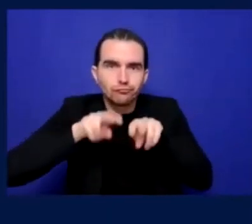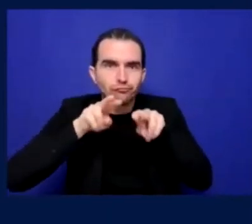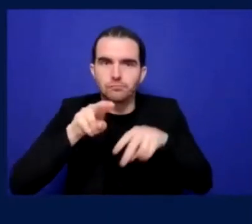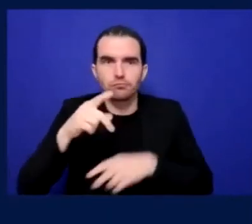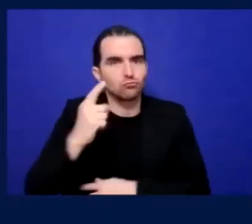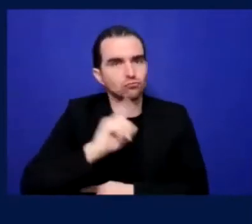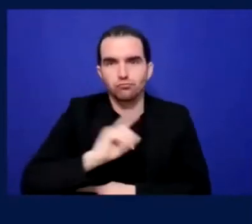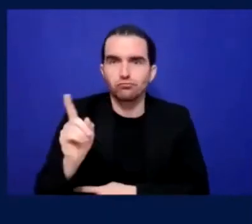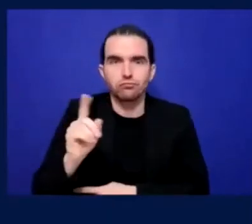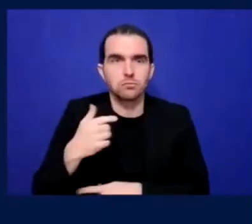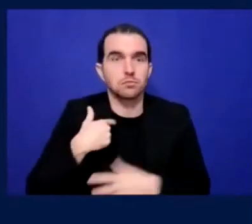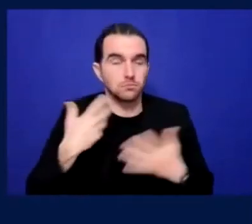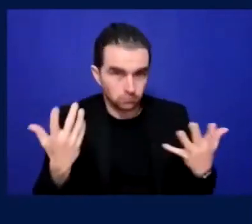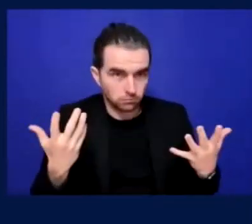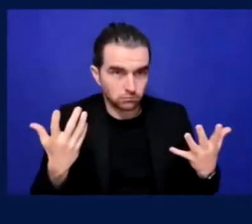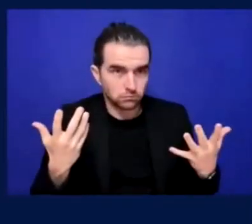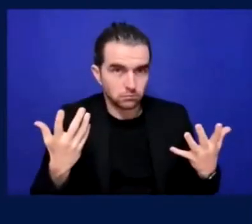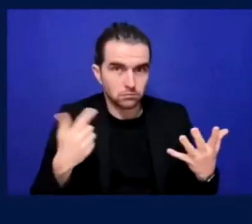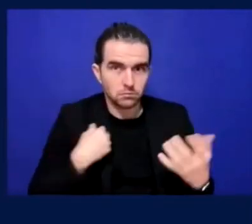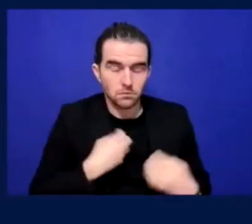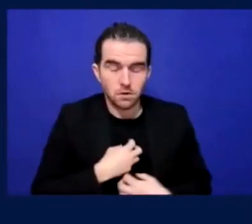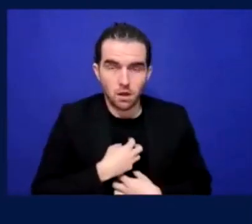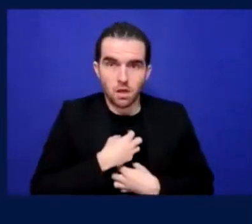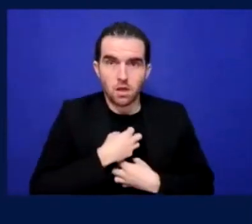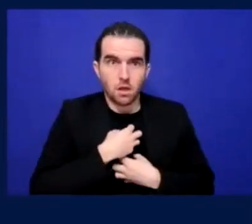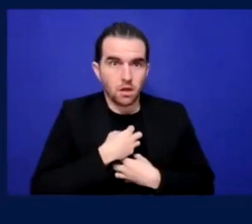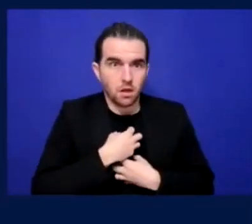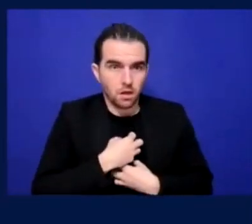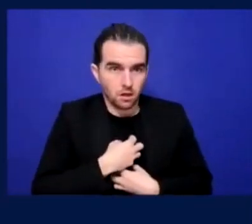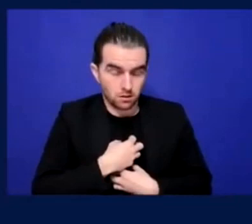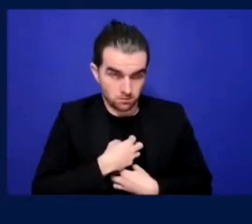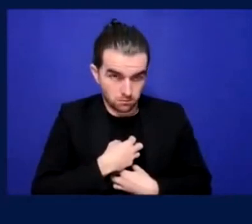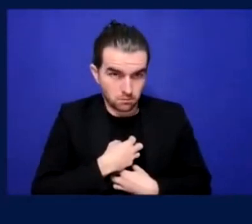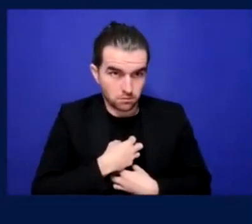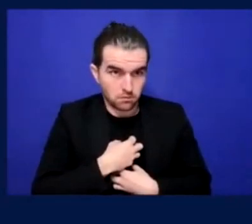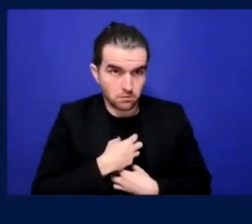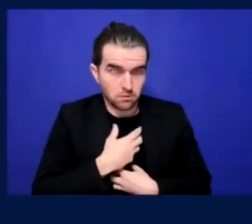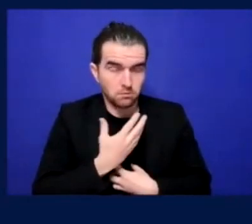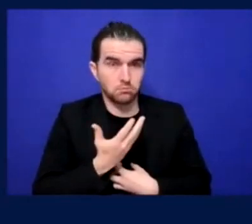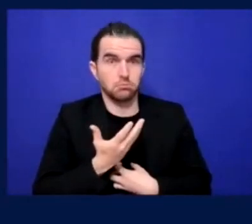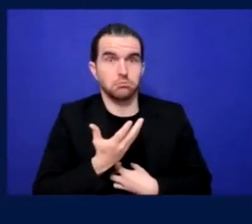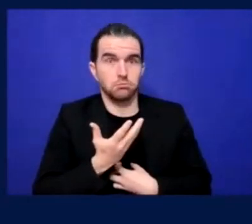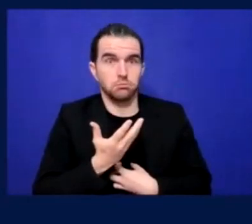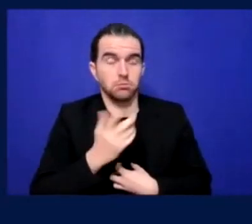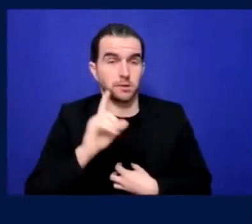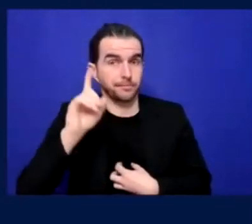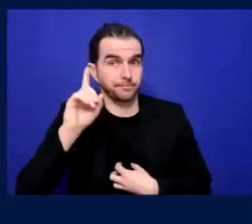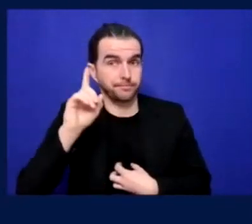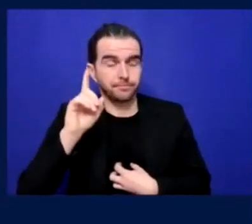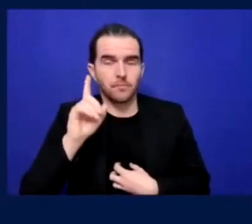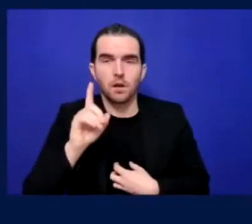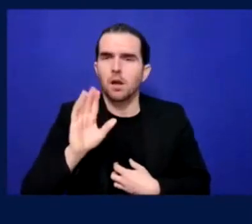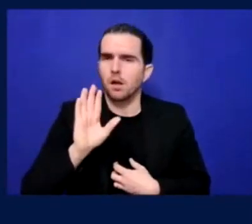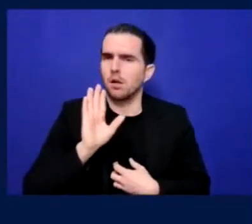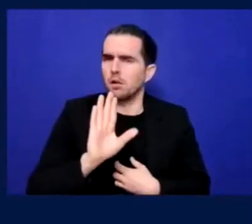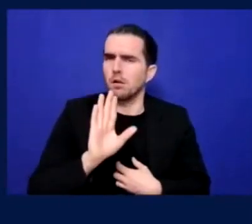And then I got in contact with Kathy about, um, about the issues that it was, it was causing and the way it made